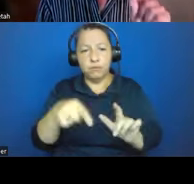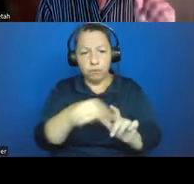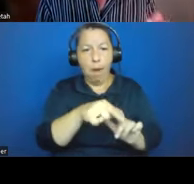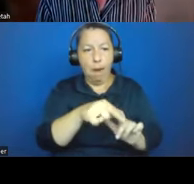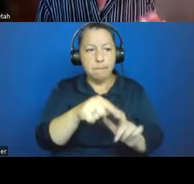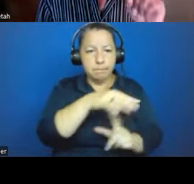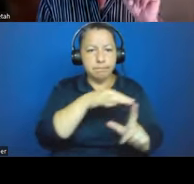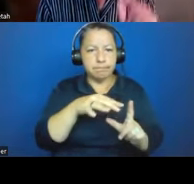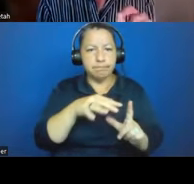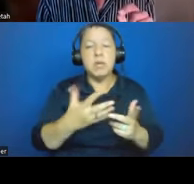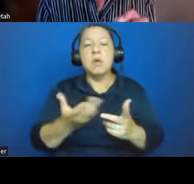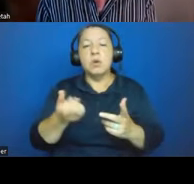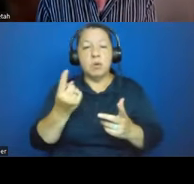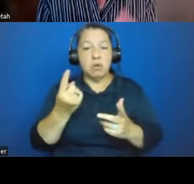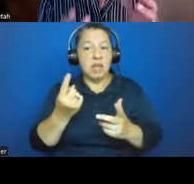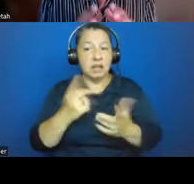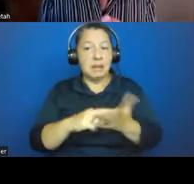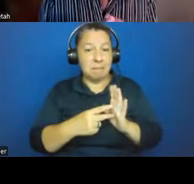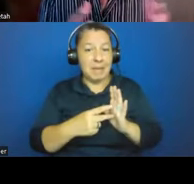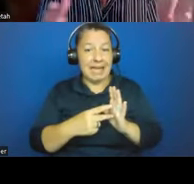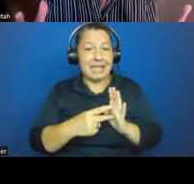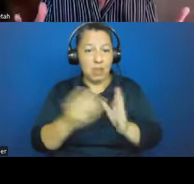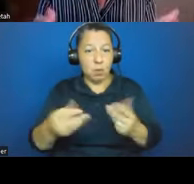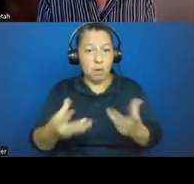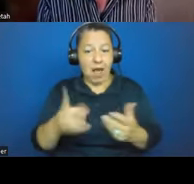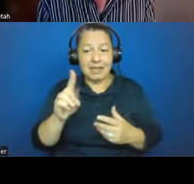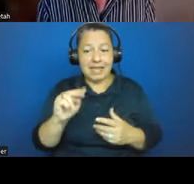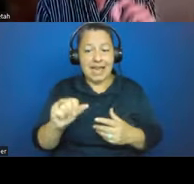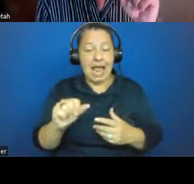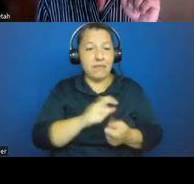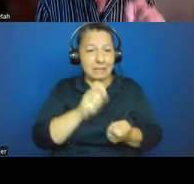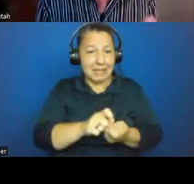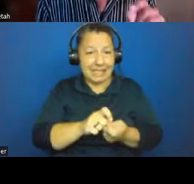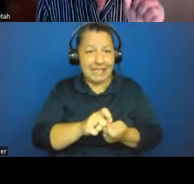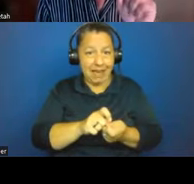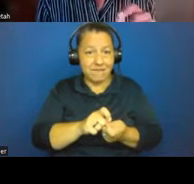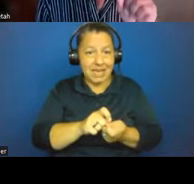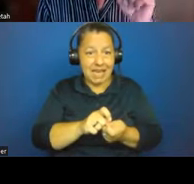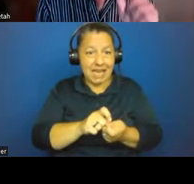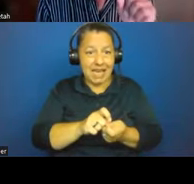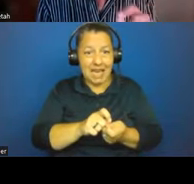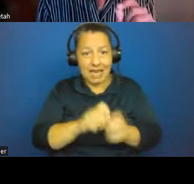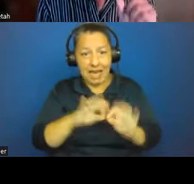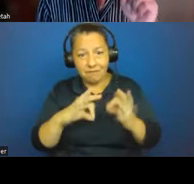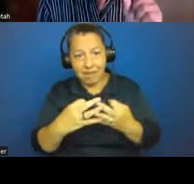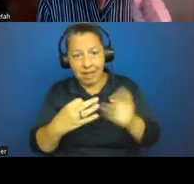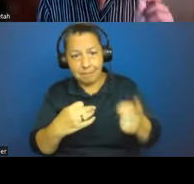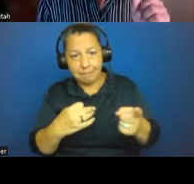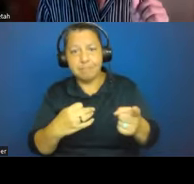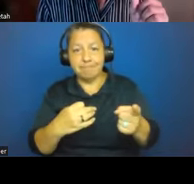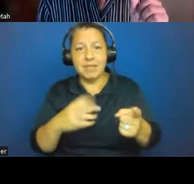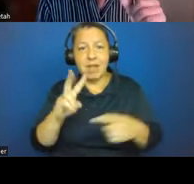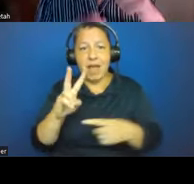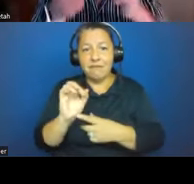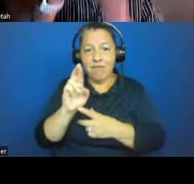specific species of vector. So the mechanism of transmission aligned with the climate data from the